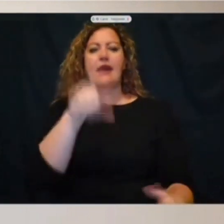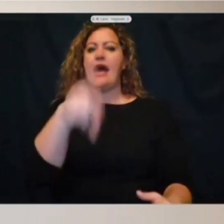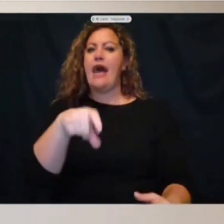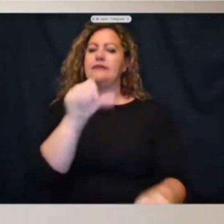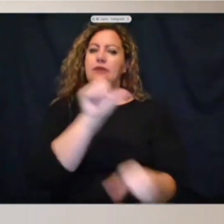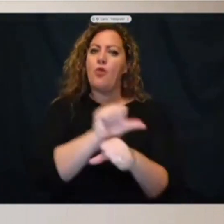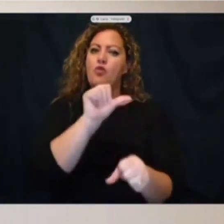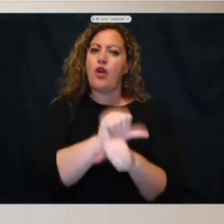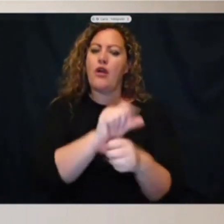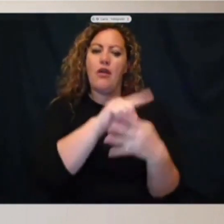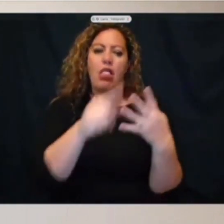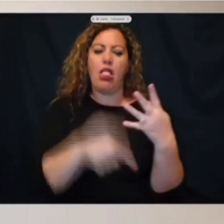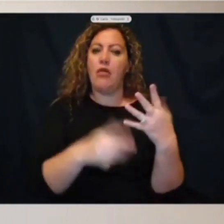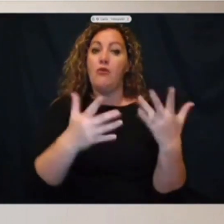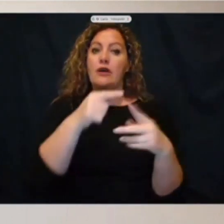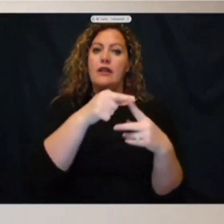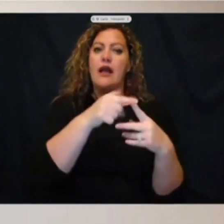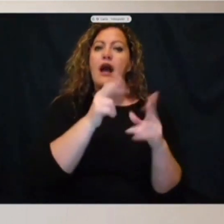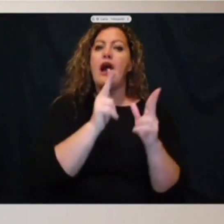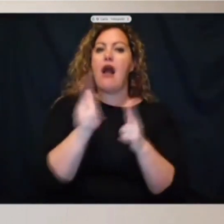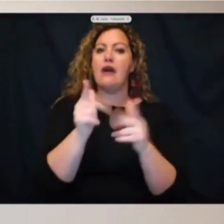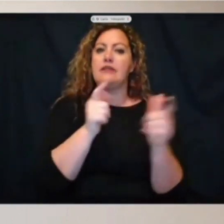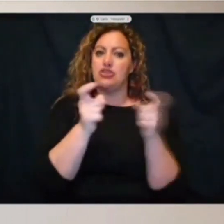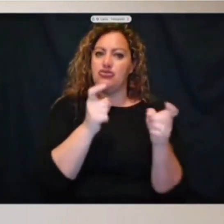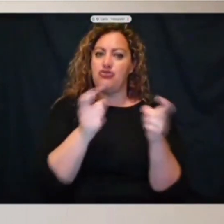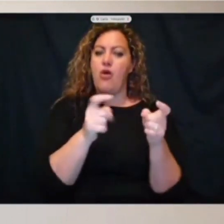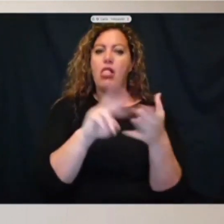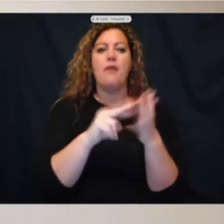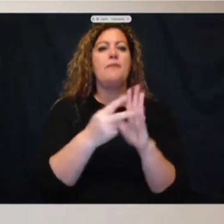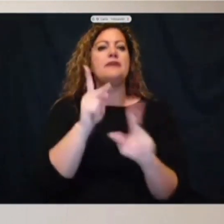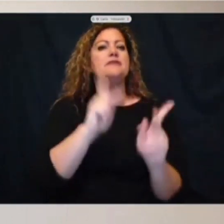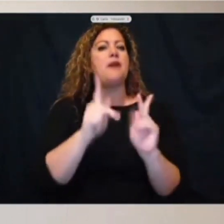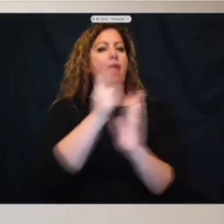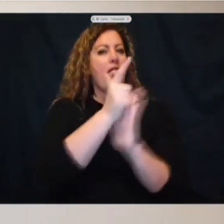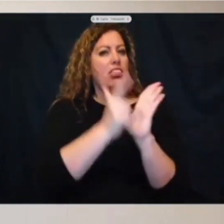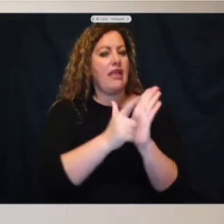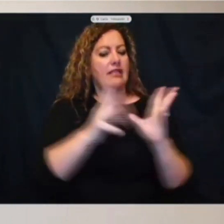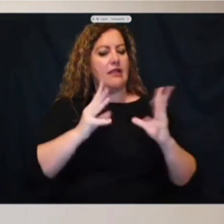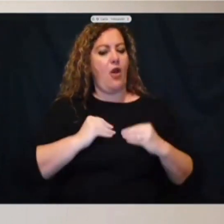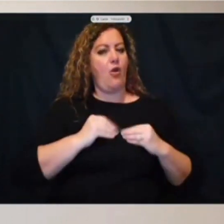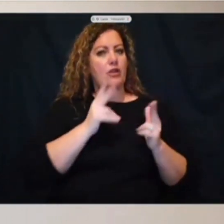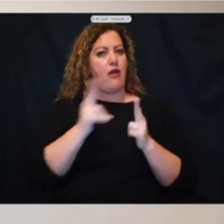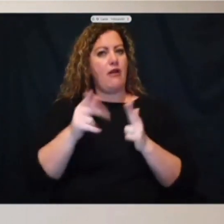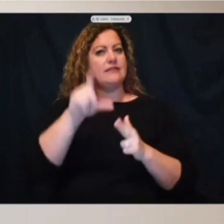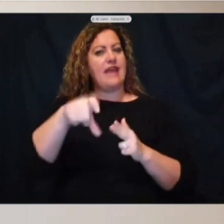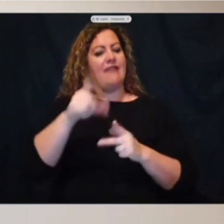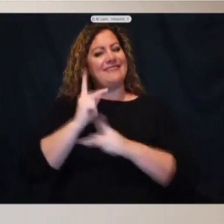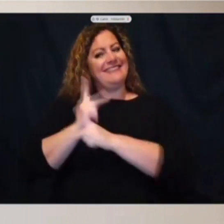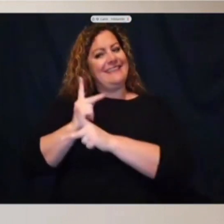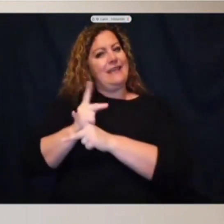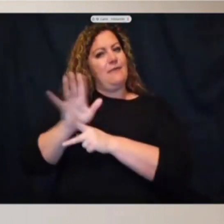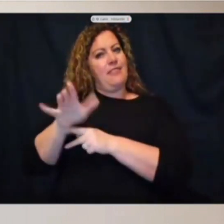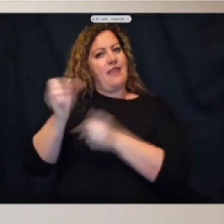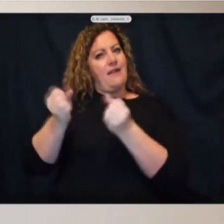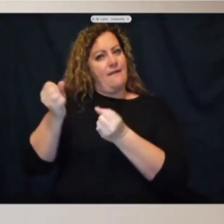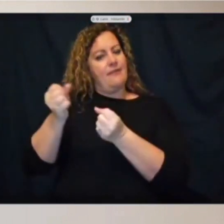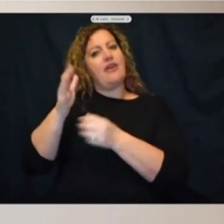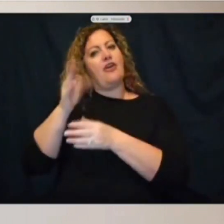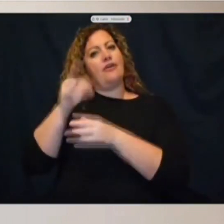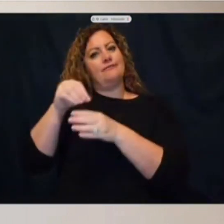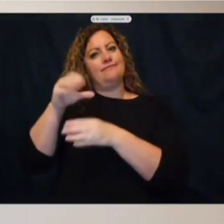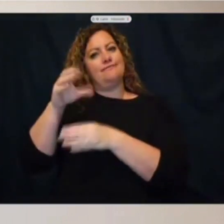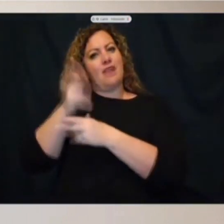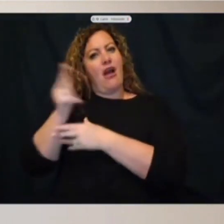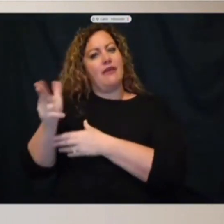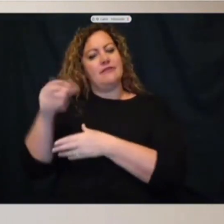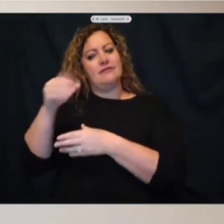things. We have to work on gun control, and that means that people who legally own guns have to be able to secure those firearms the appropriate way so they don't fall into the hands